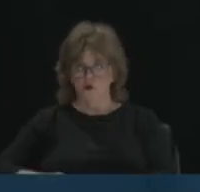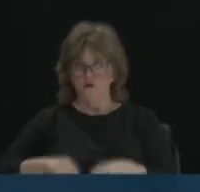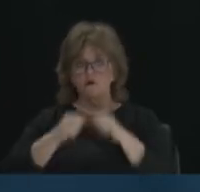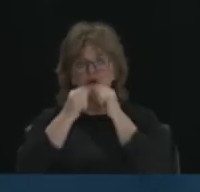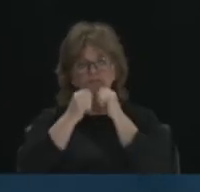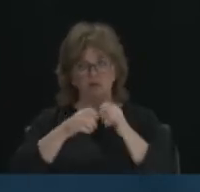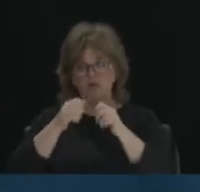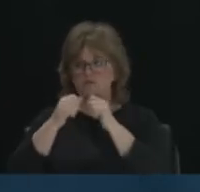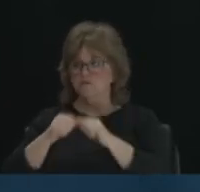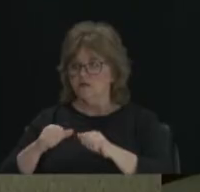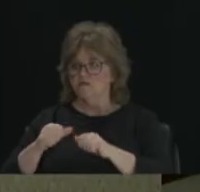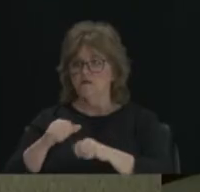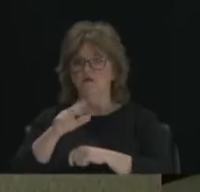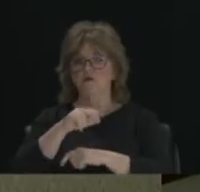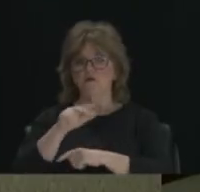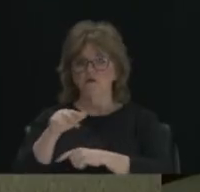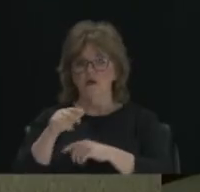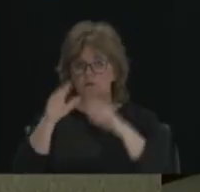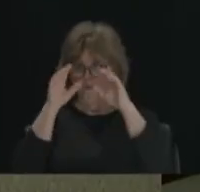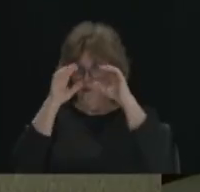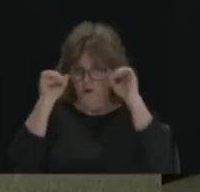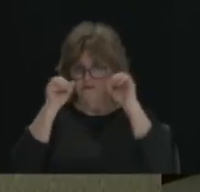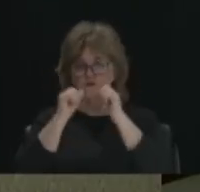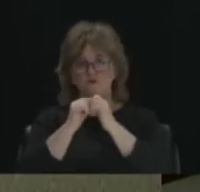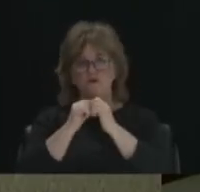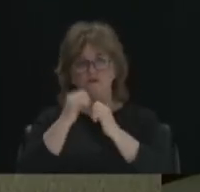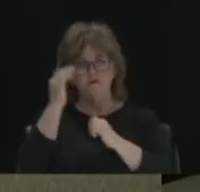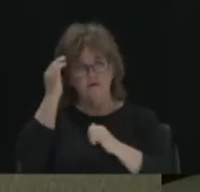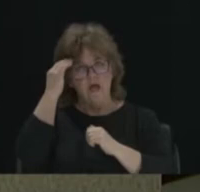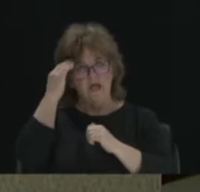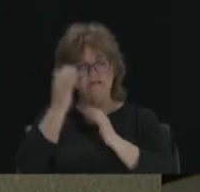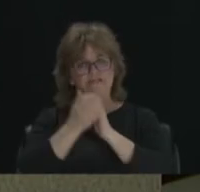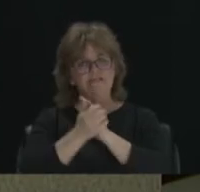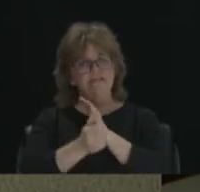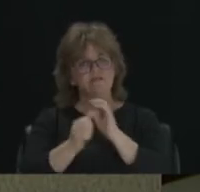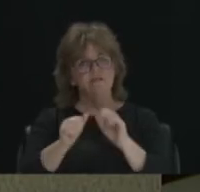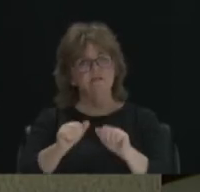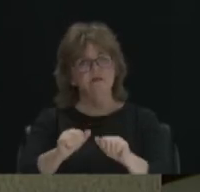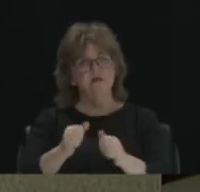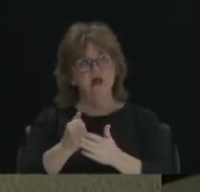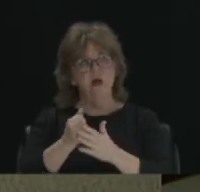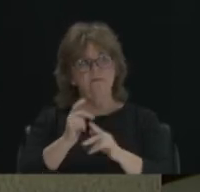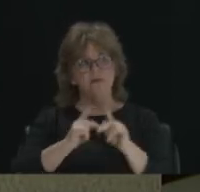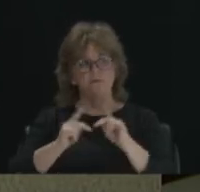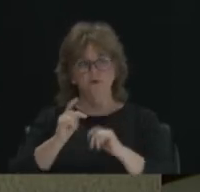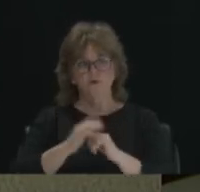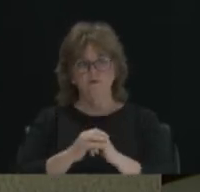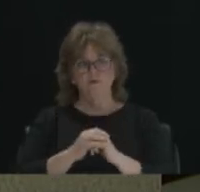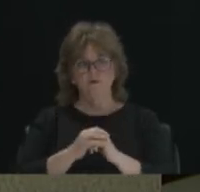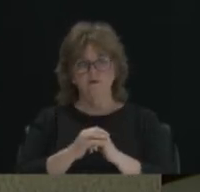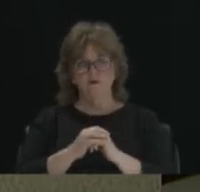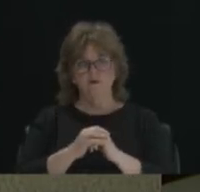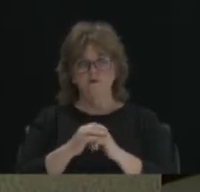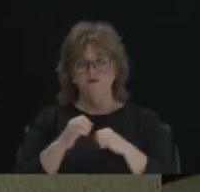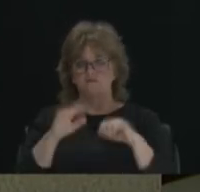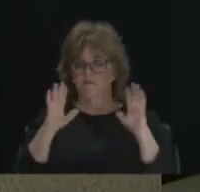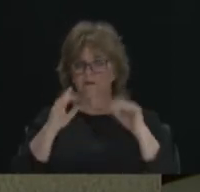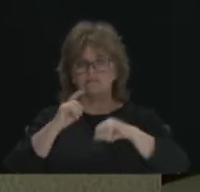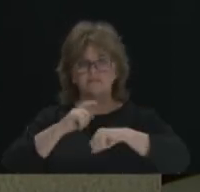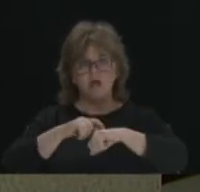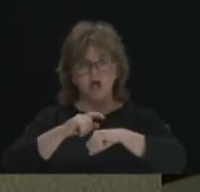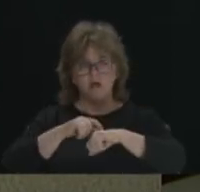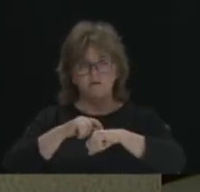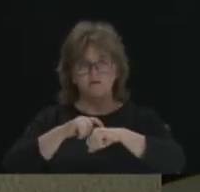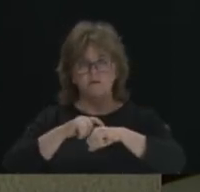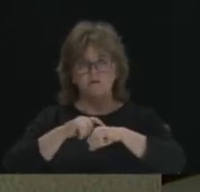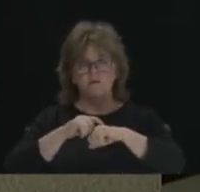of these, the 33 presidents with certain knowledge, skills and abilities to help people. And we have given of our time to